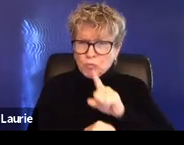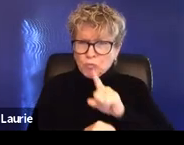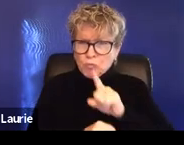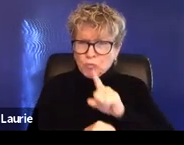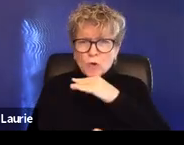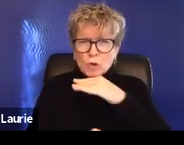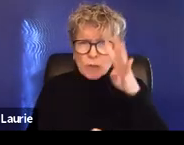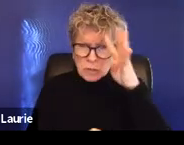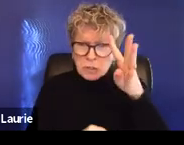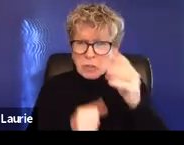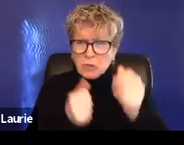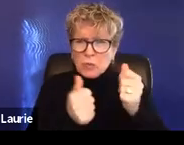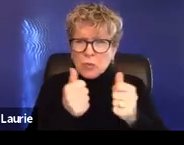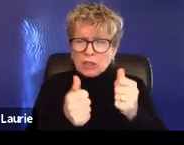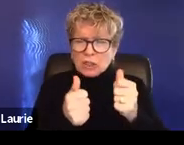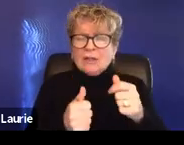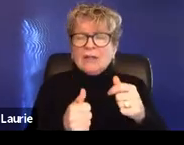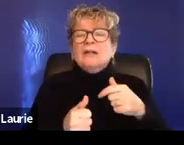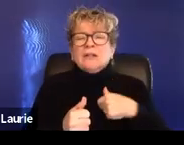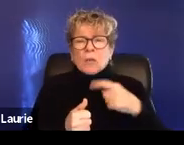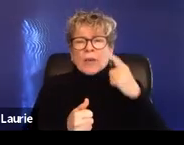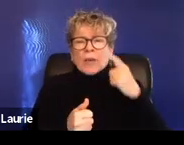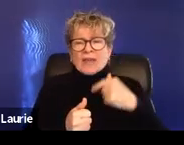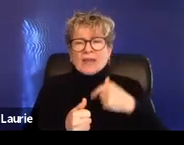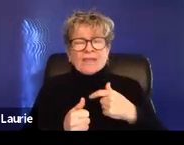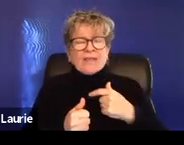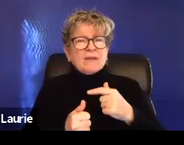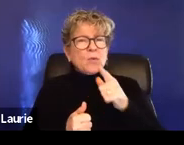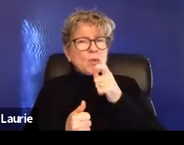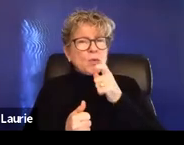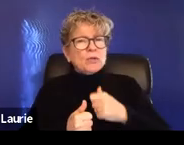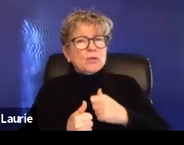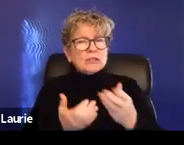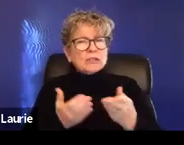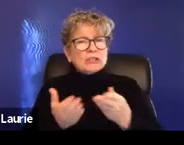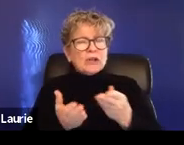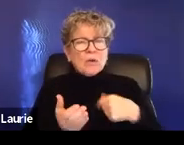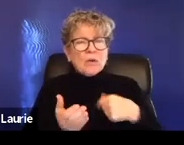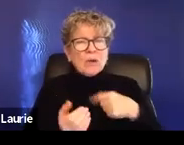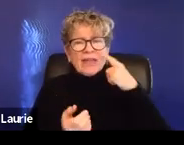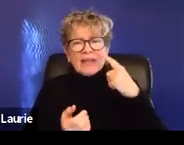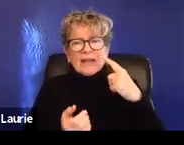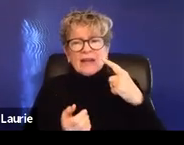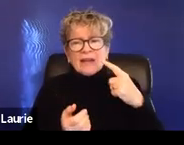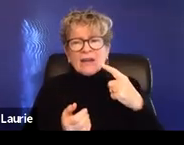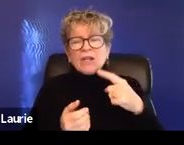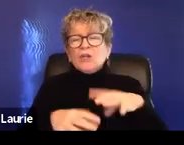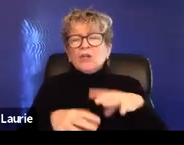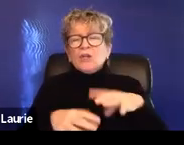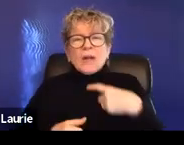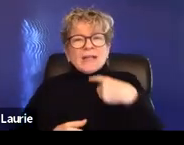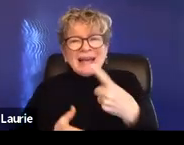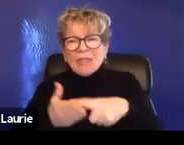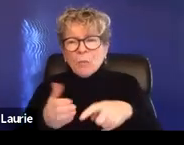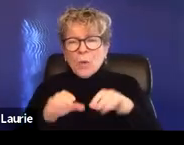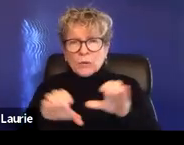can have with the clients that you're serving with the survivors you're serving. You don't necessarily want to tell them what to do, but you want to